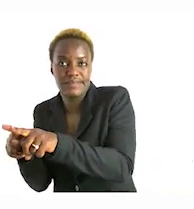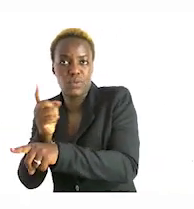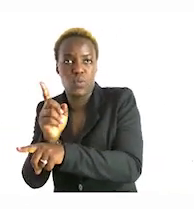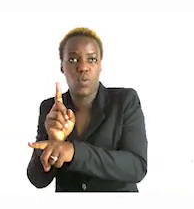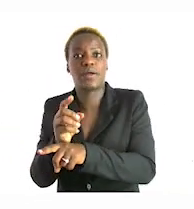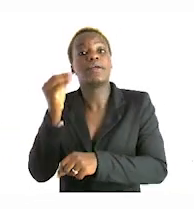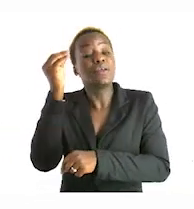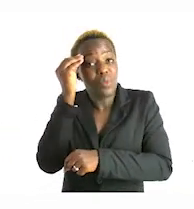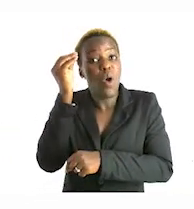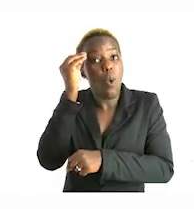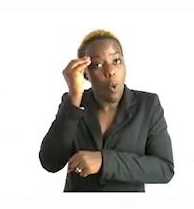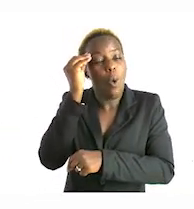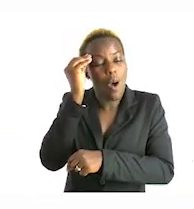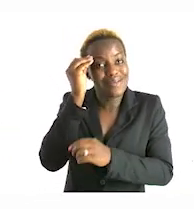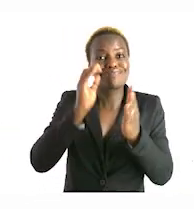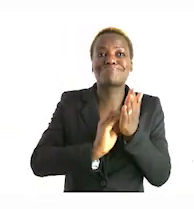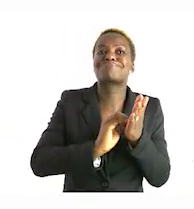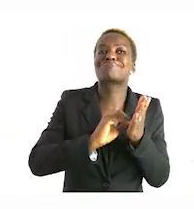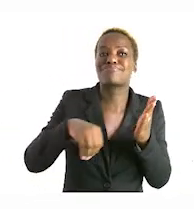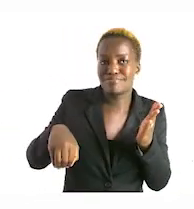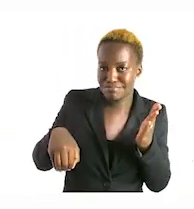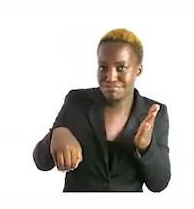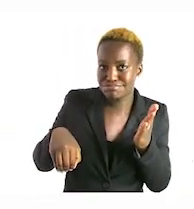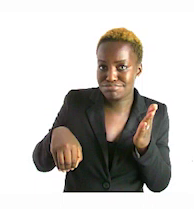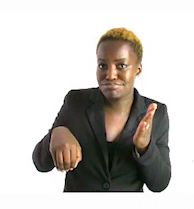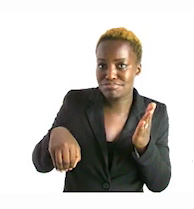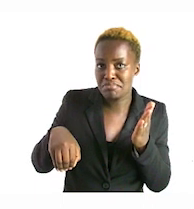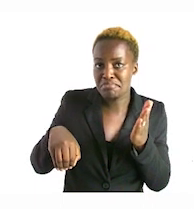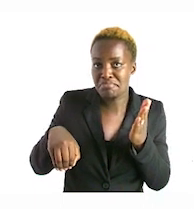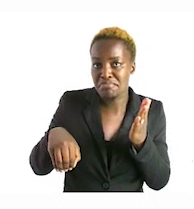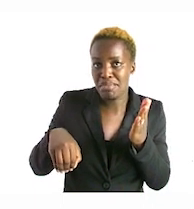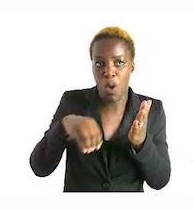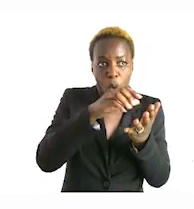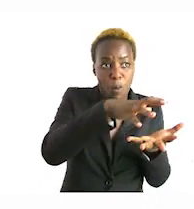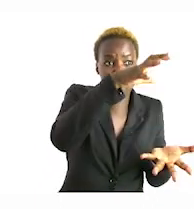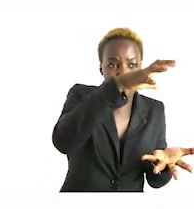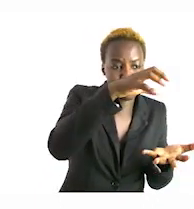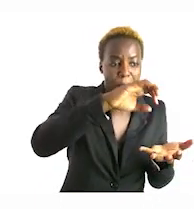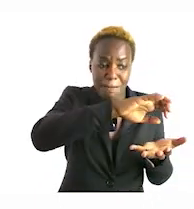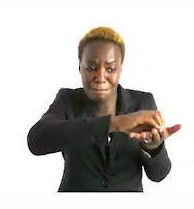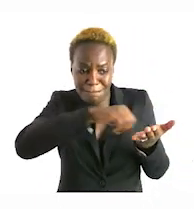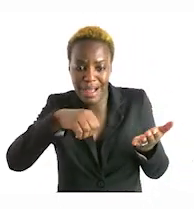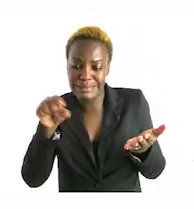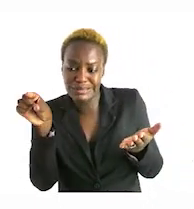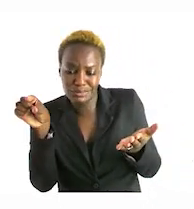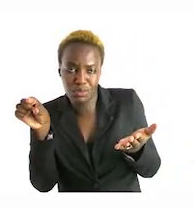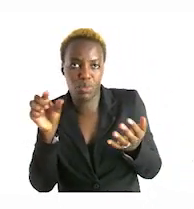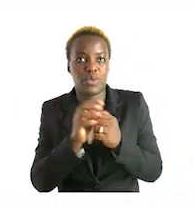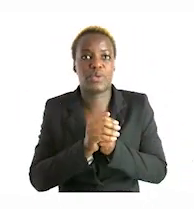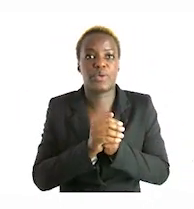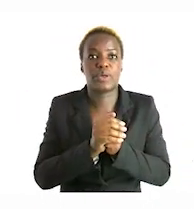we have to subtract the smaller one from the bigger one so we have to write the activity